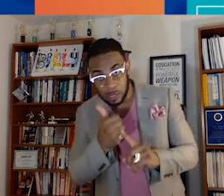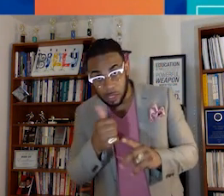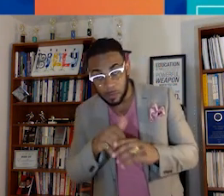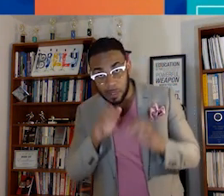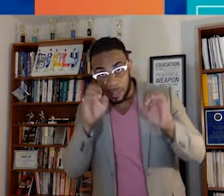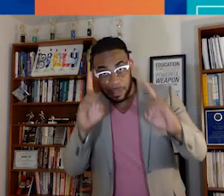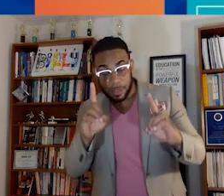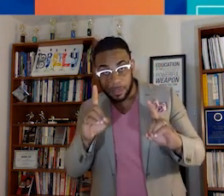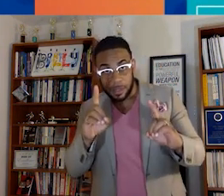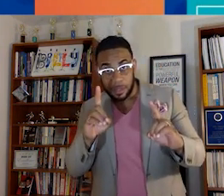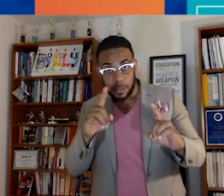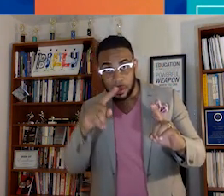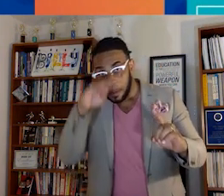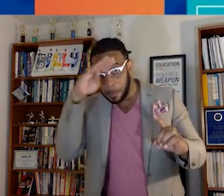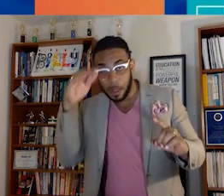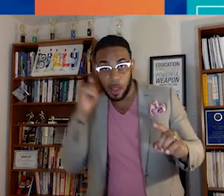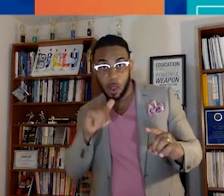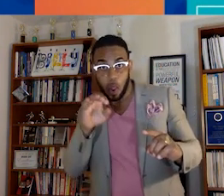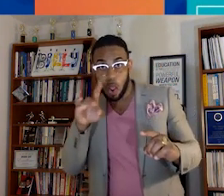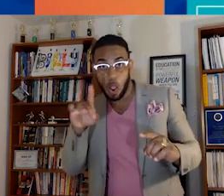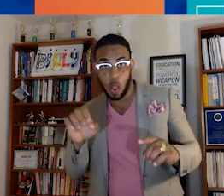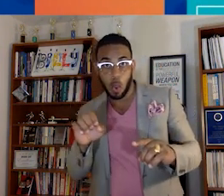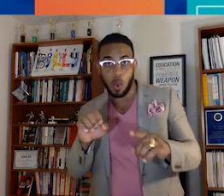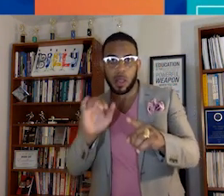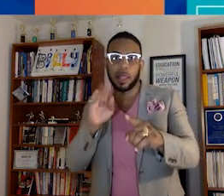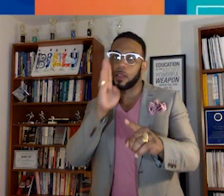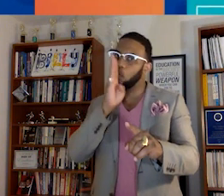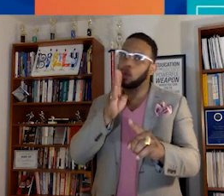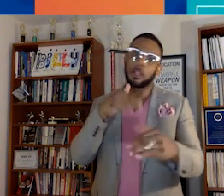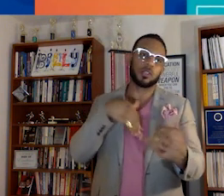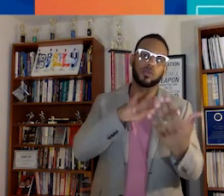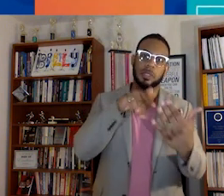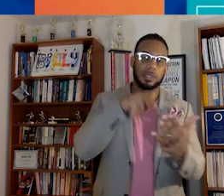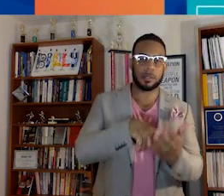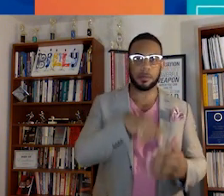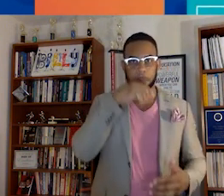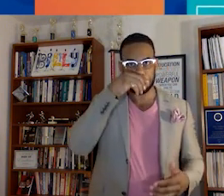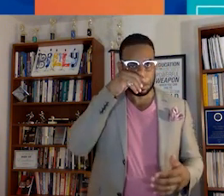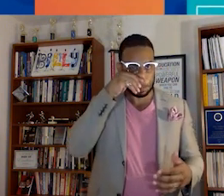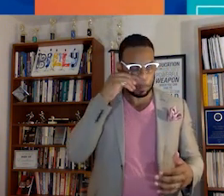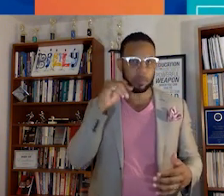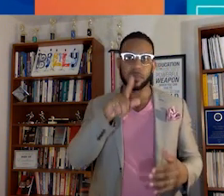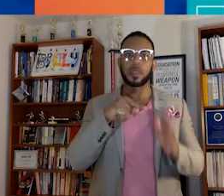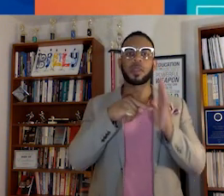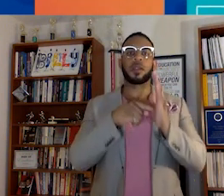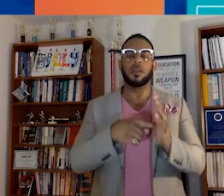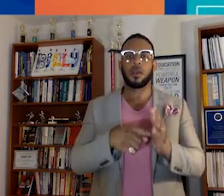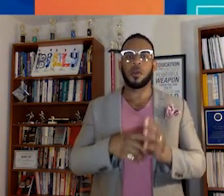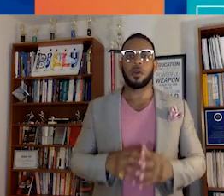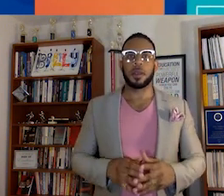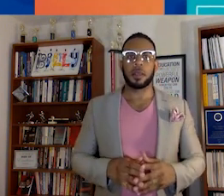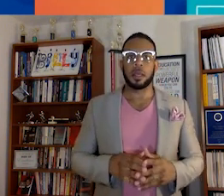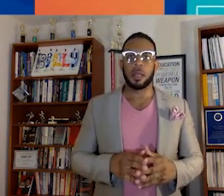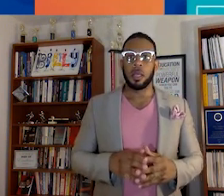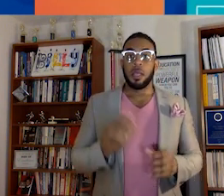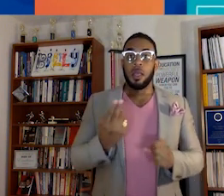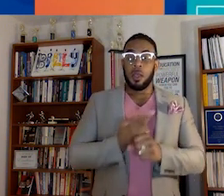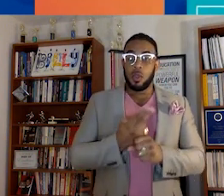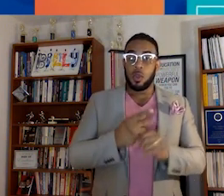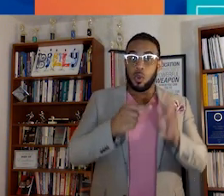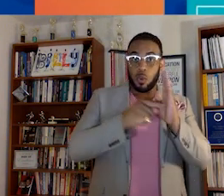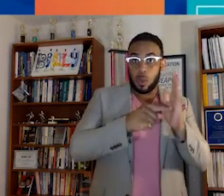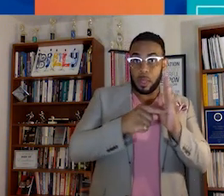in the education? Black Girls Code is directly addressing this. They're displaying, using